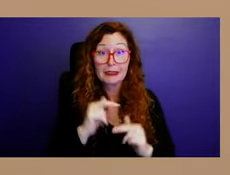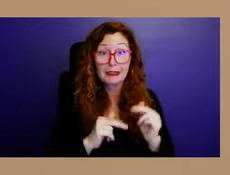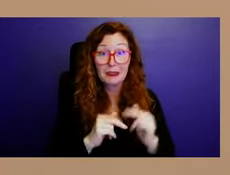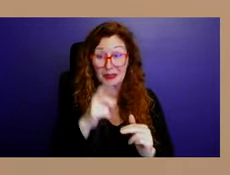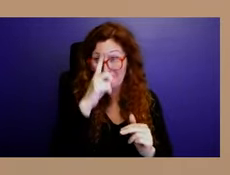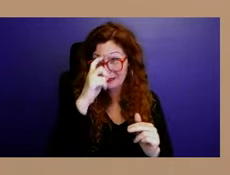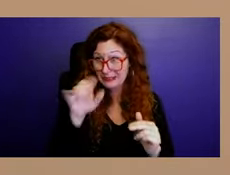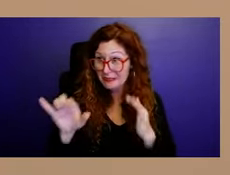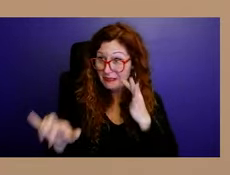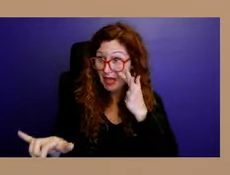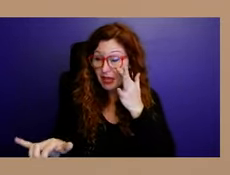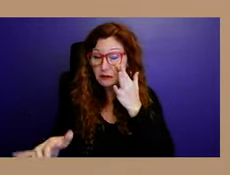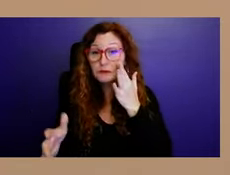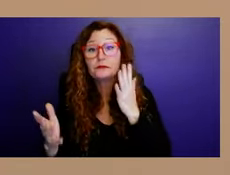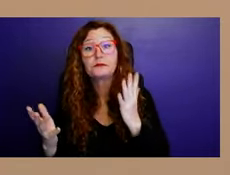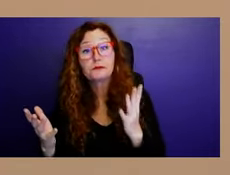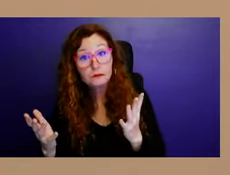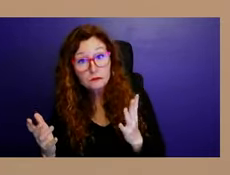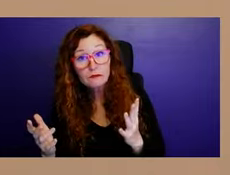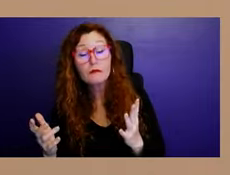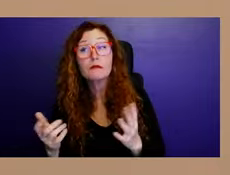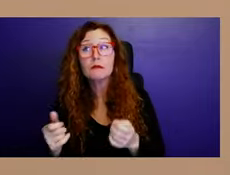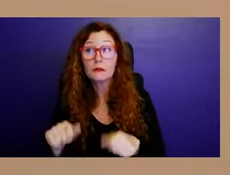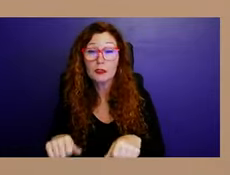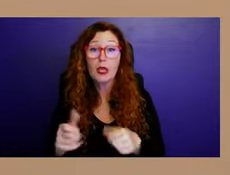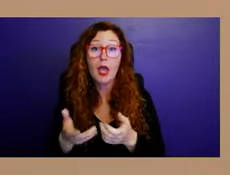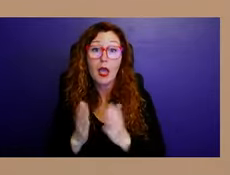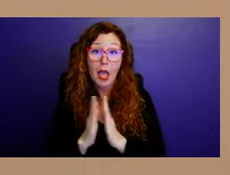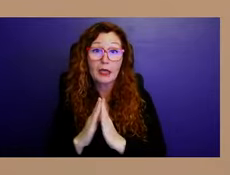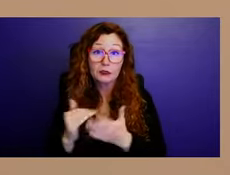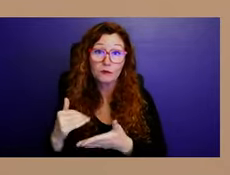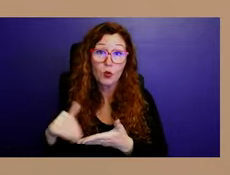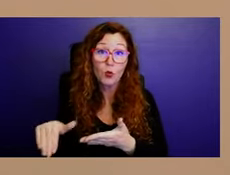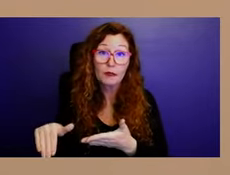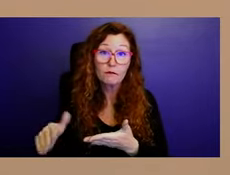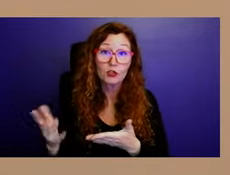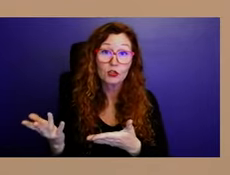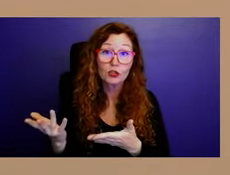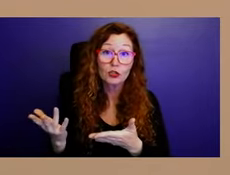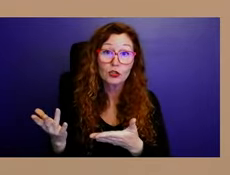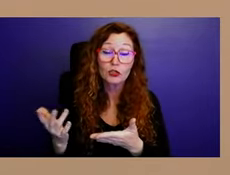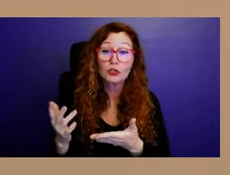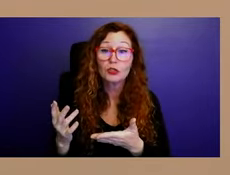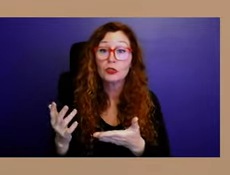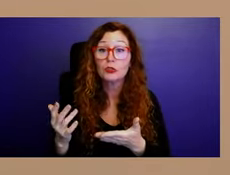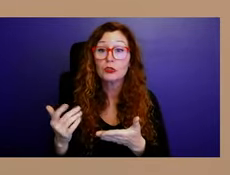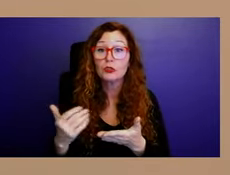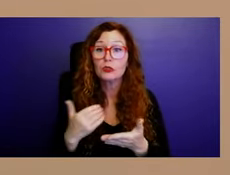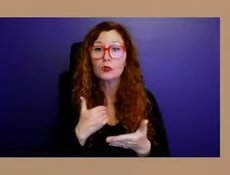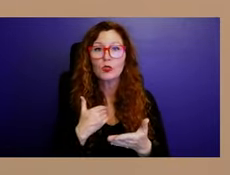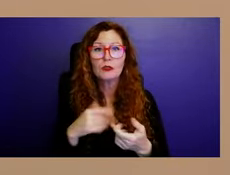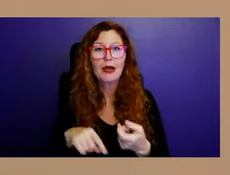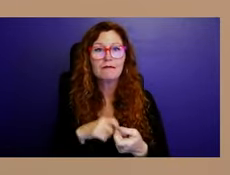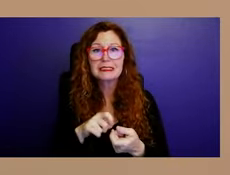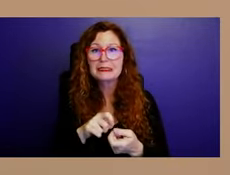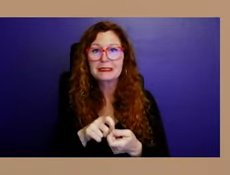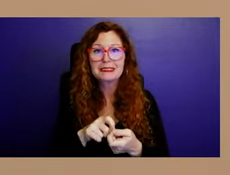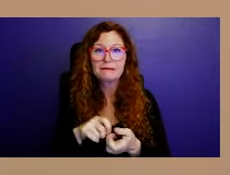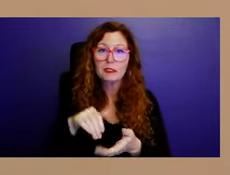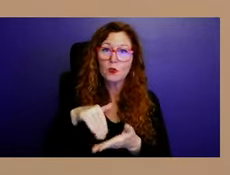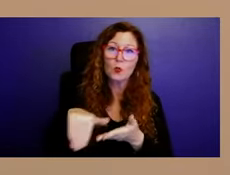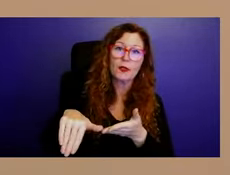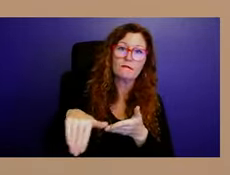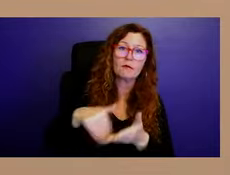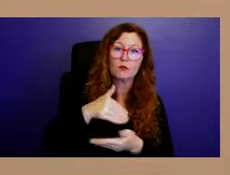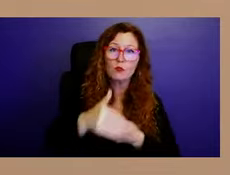sought for that. nor, uh, we don't have specifically a waiver process, um, which is part of the reason we, we